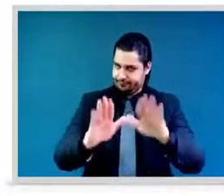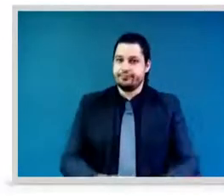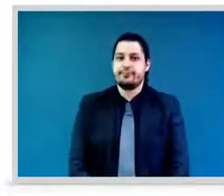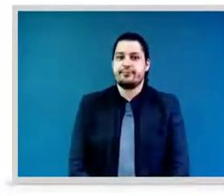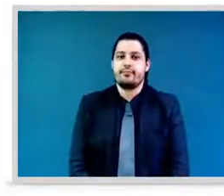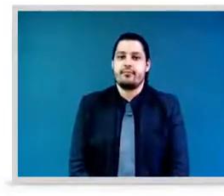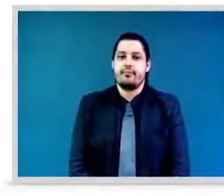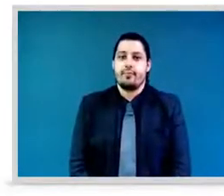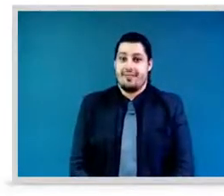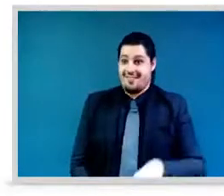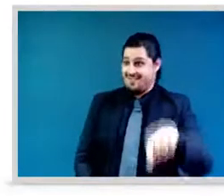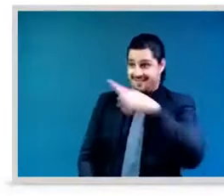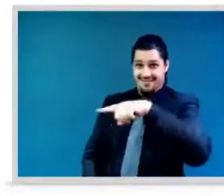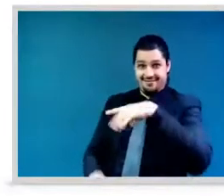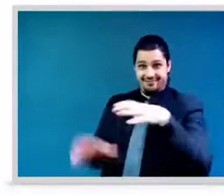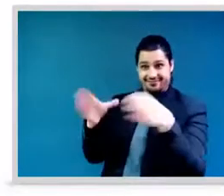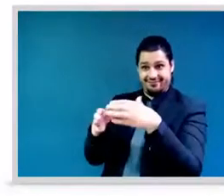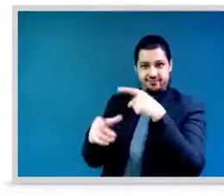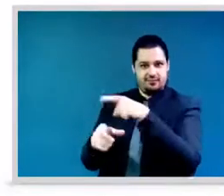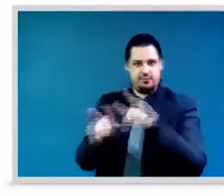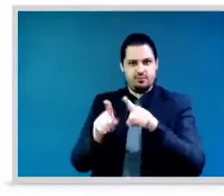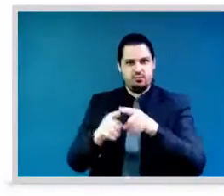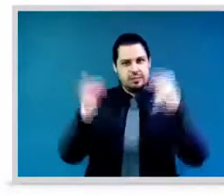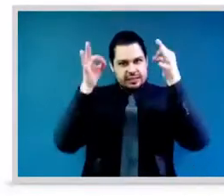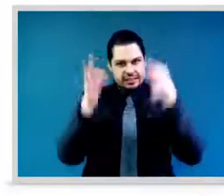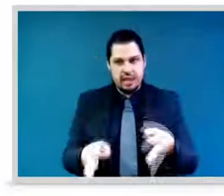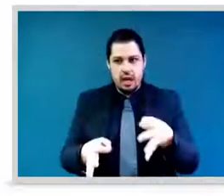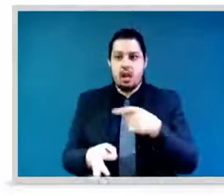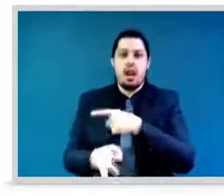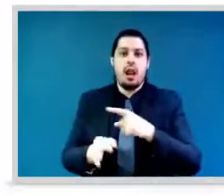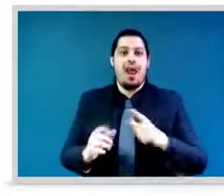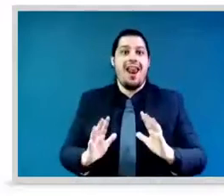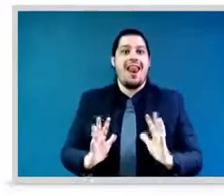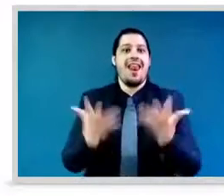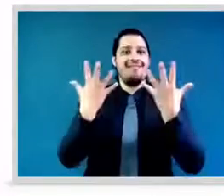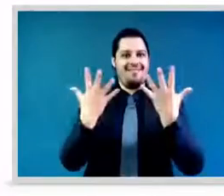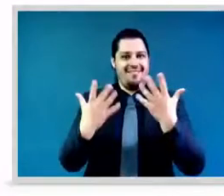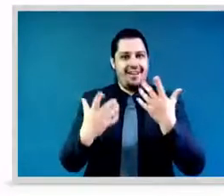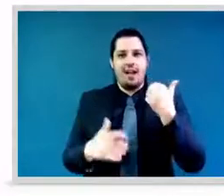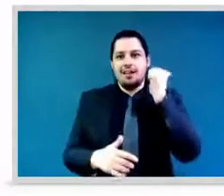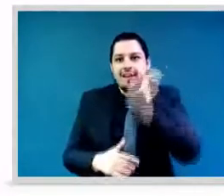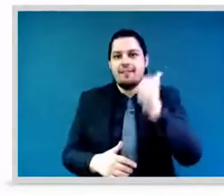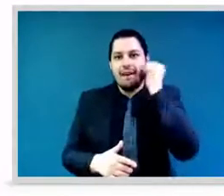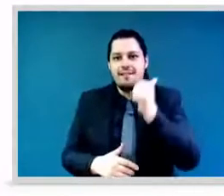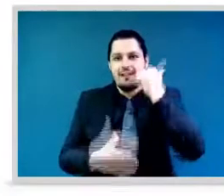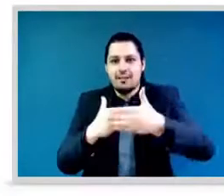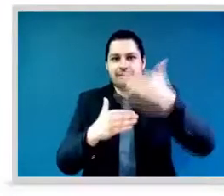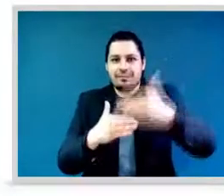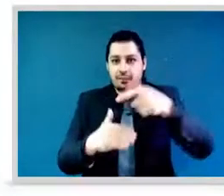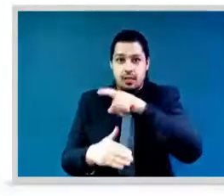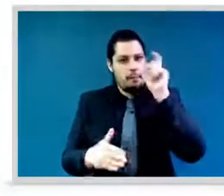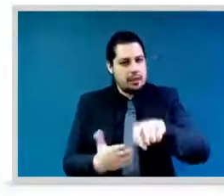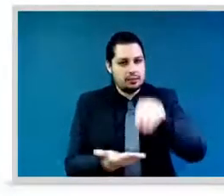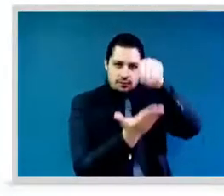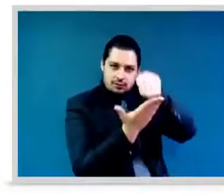decisions and lives, who are affected by the decisions that are taken without them being in the decision